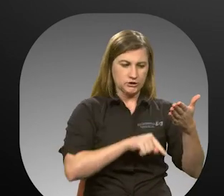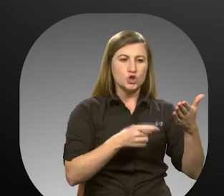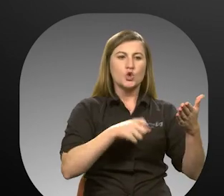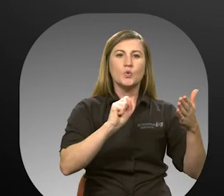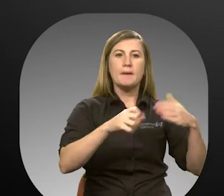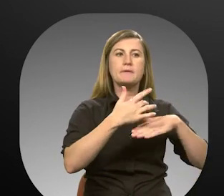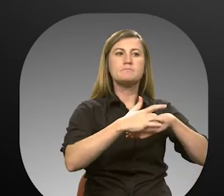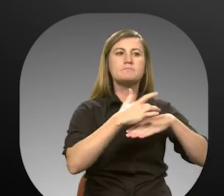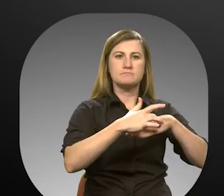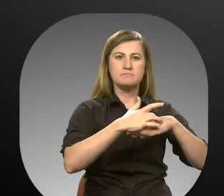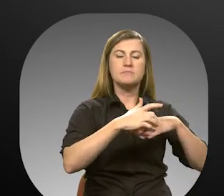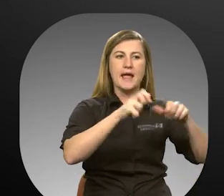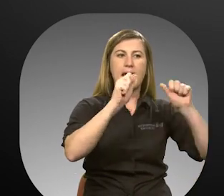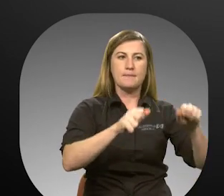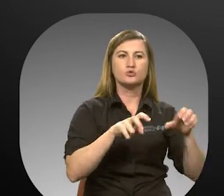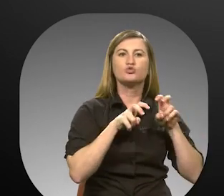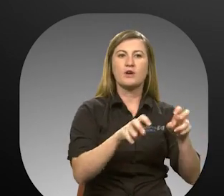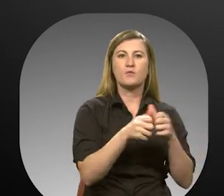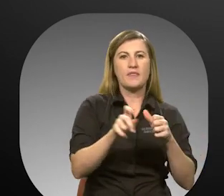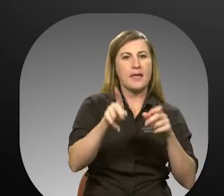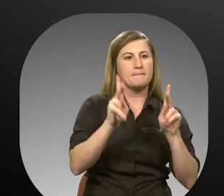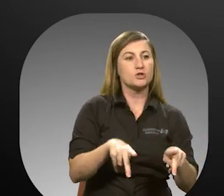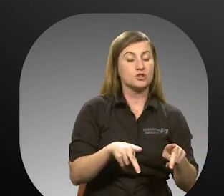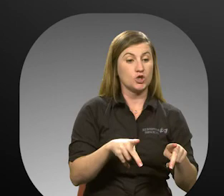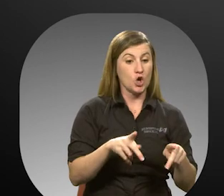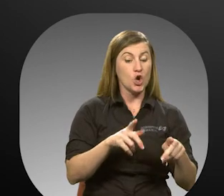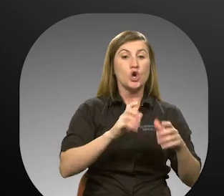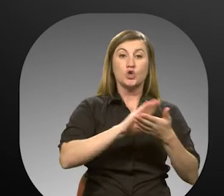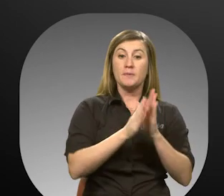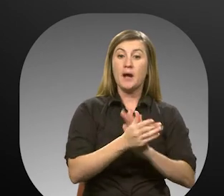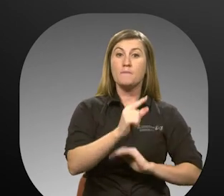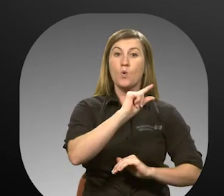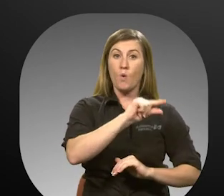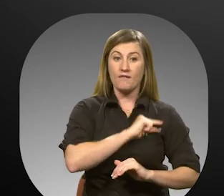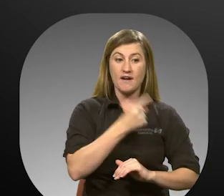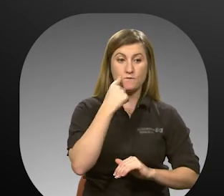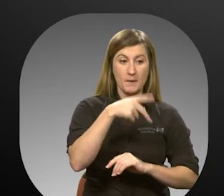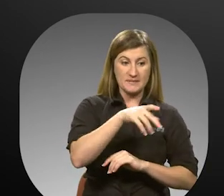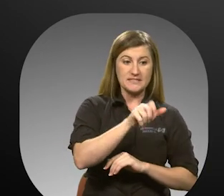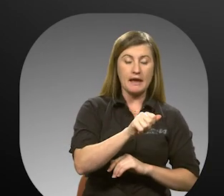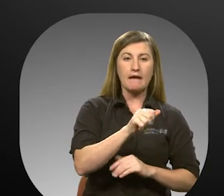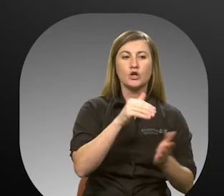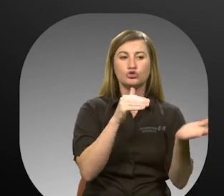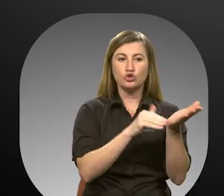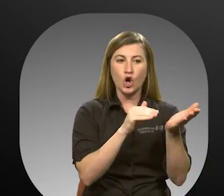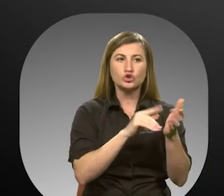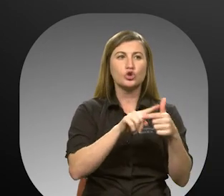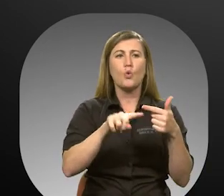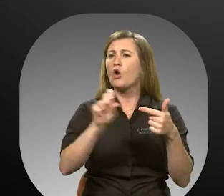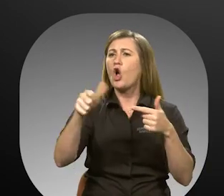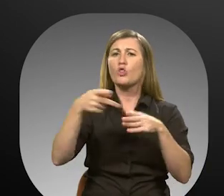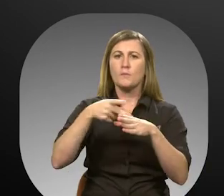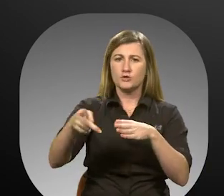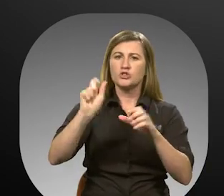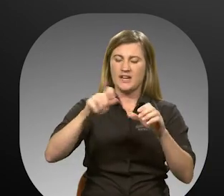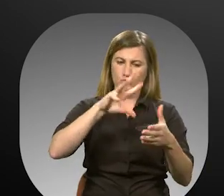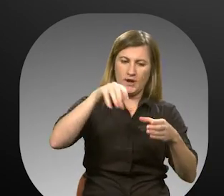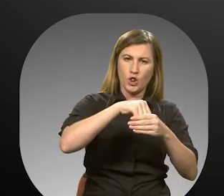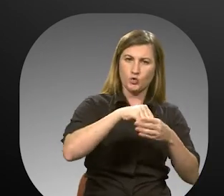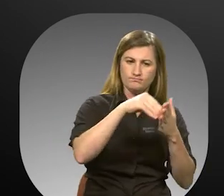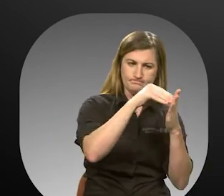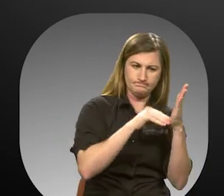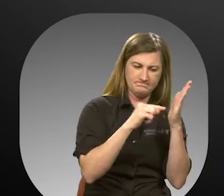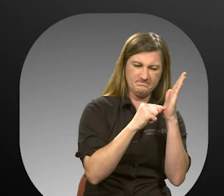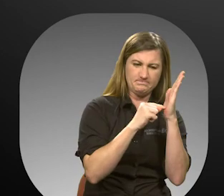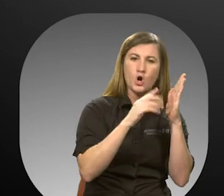eligible to travel with a rider. To be eligible for a PCA, a physician or other qualified professional must include this information